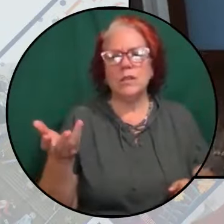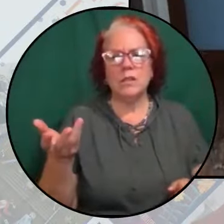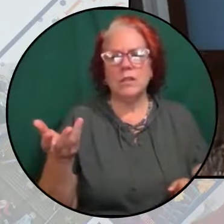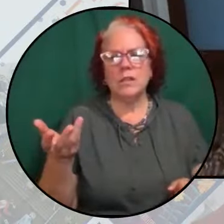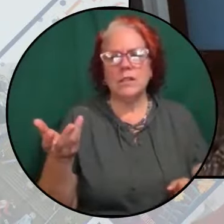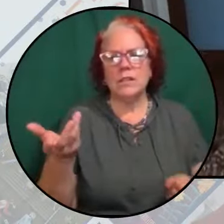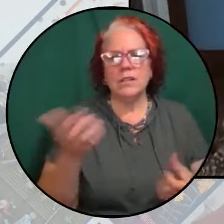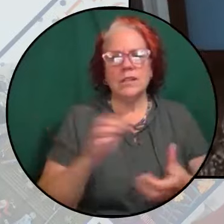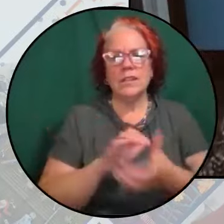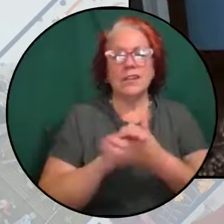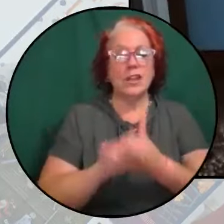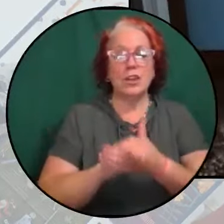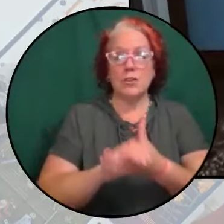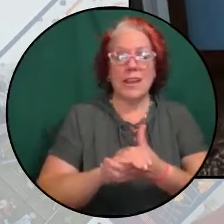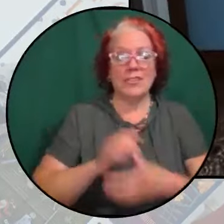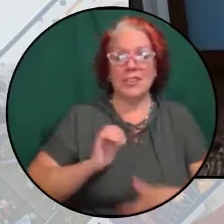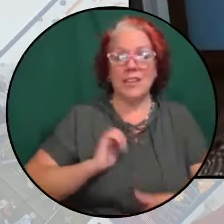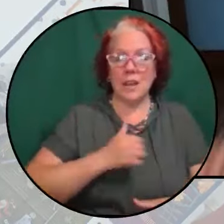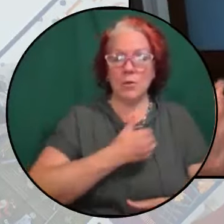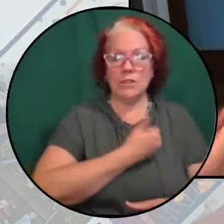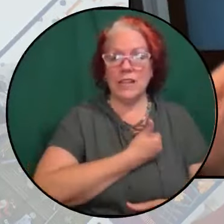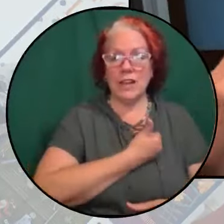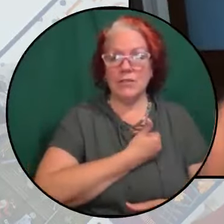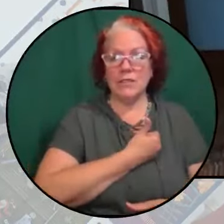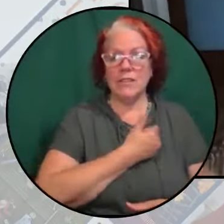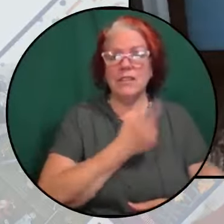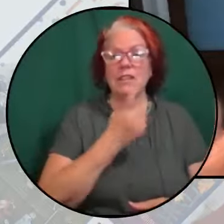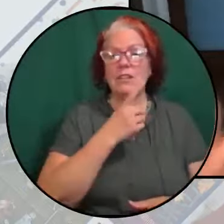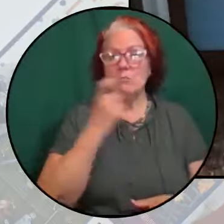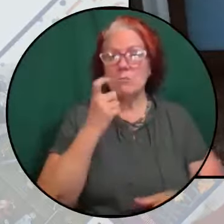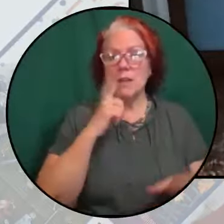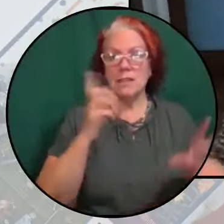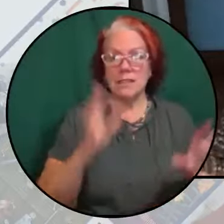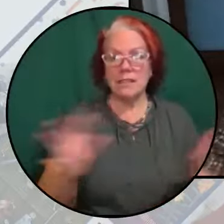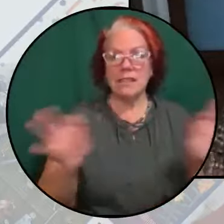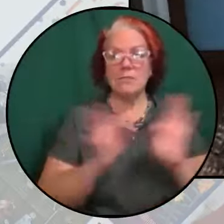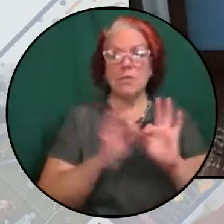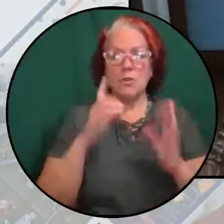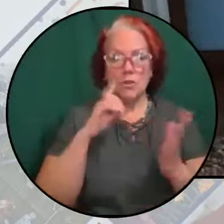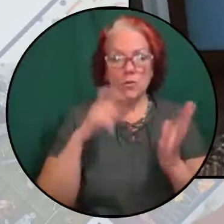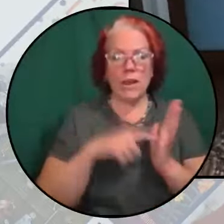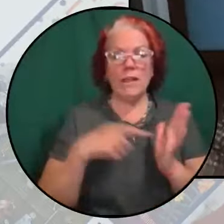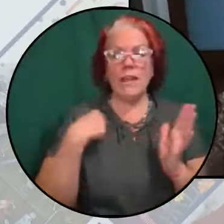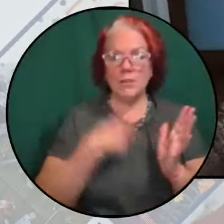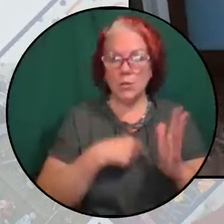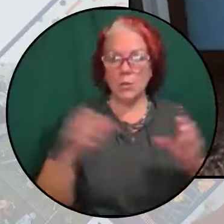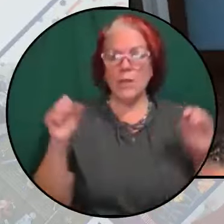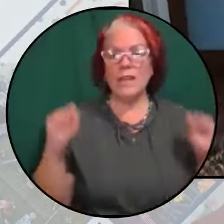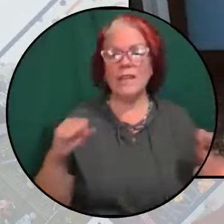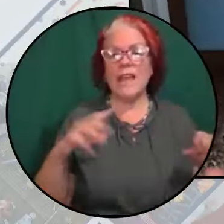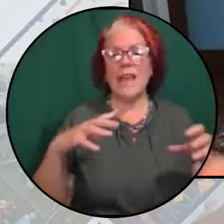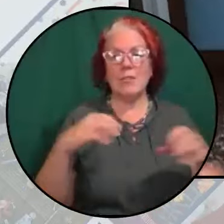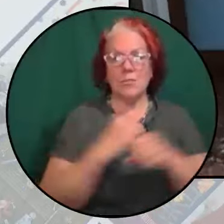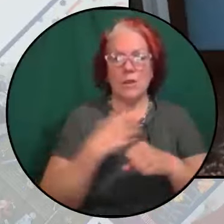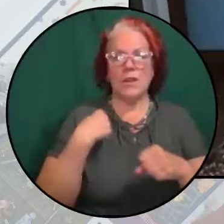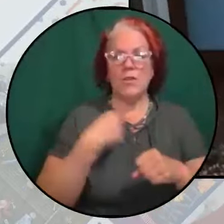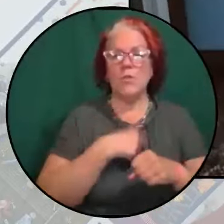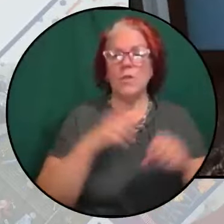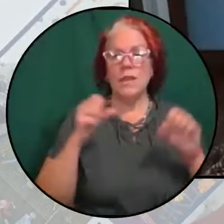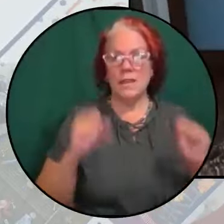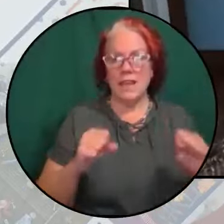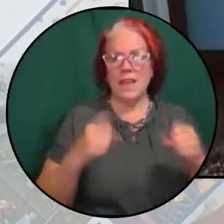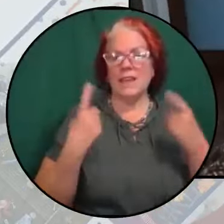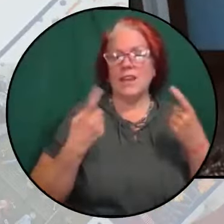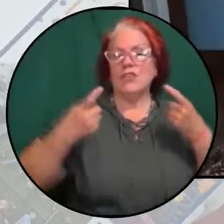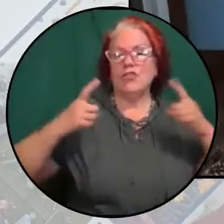congratulate ourselves because it's important to recognize that we can win, that we can achieve victories.